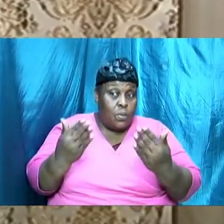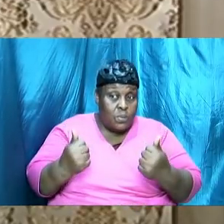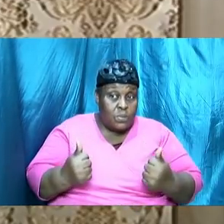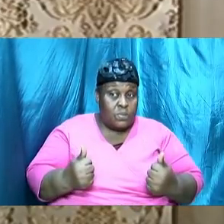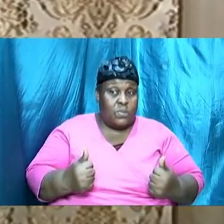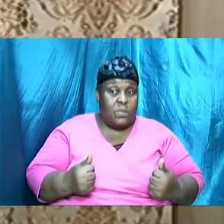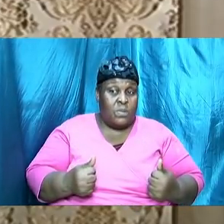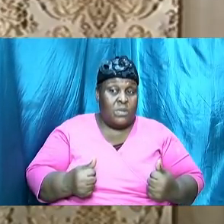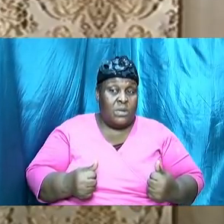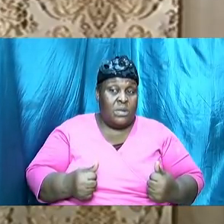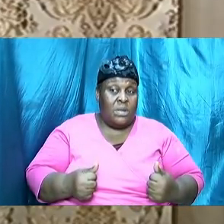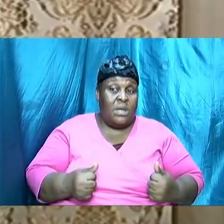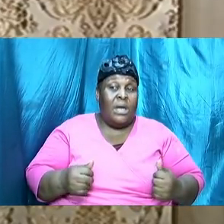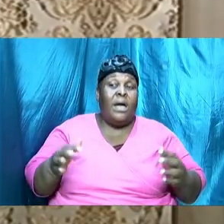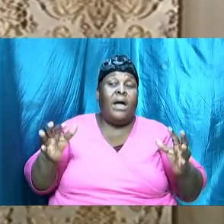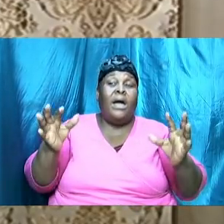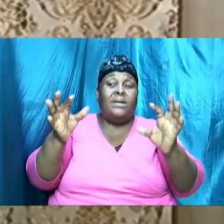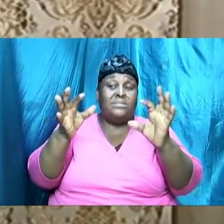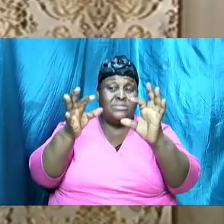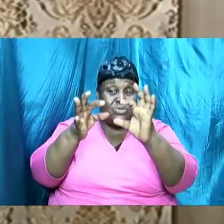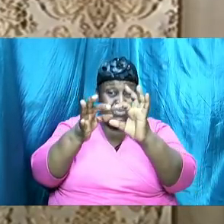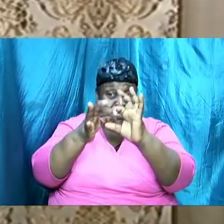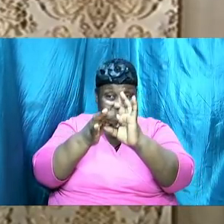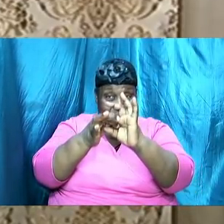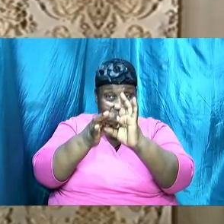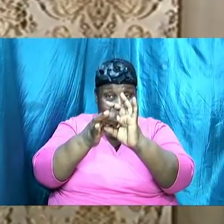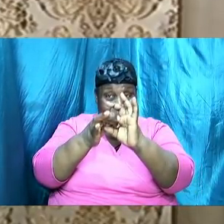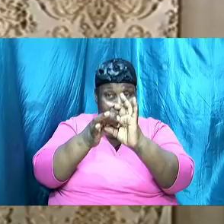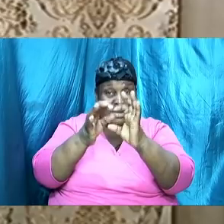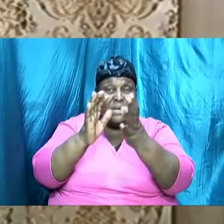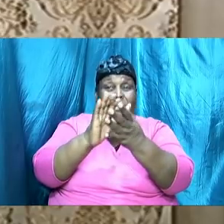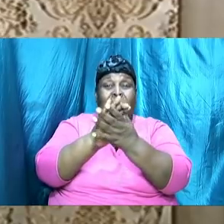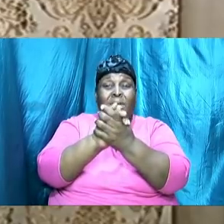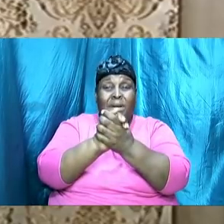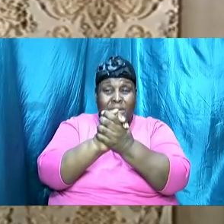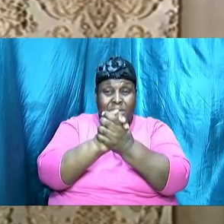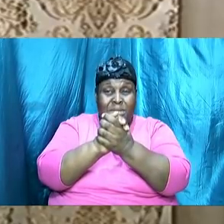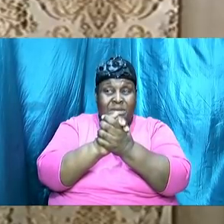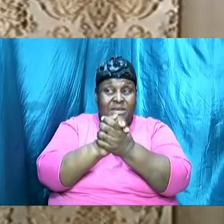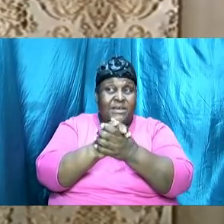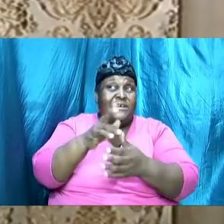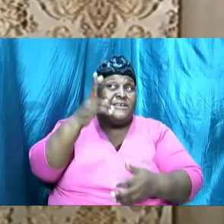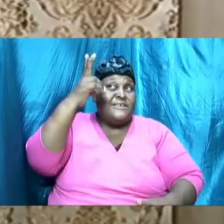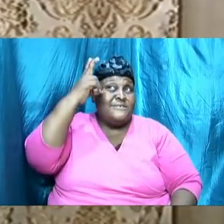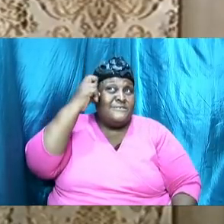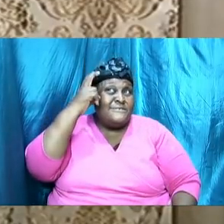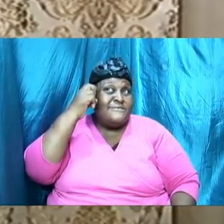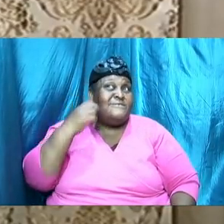and they were joined in marriage Satan turned up